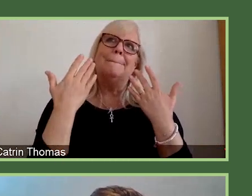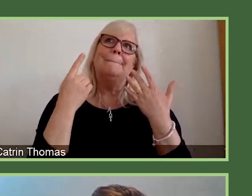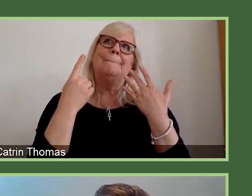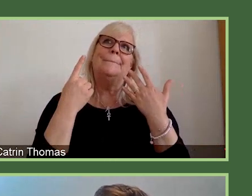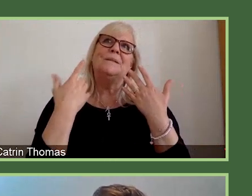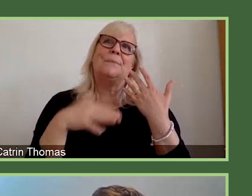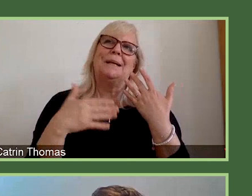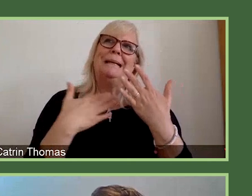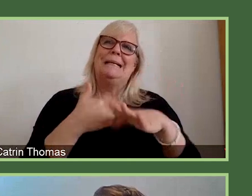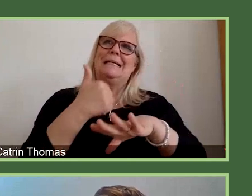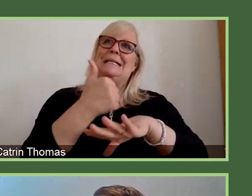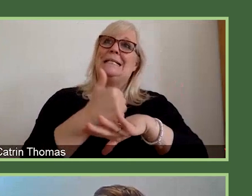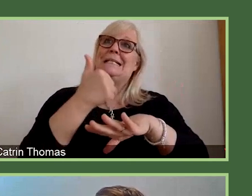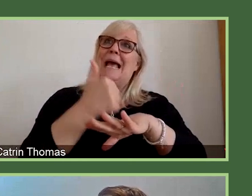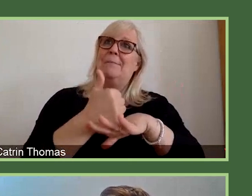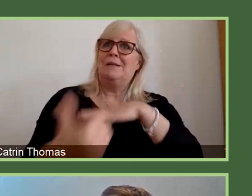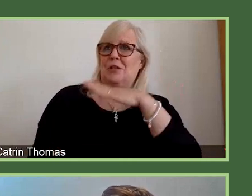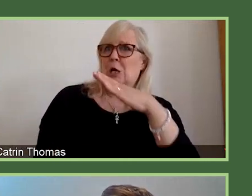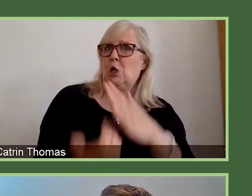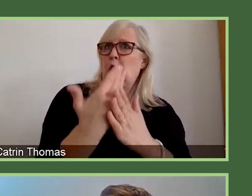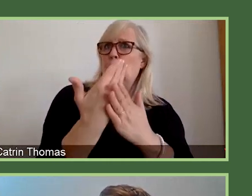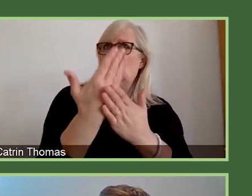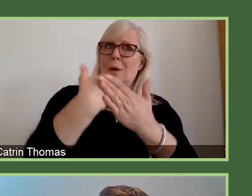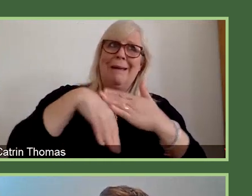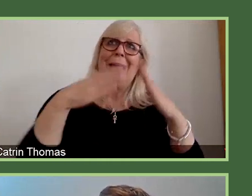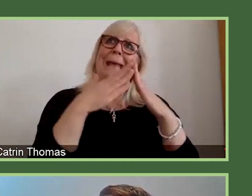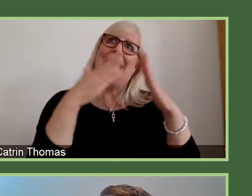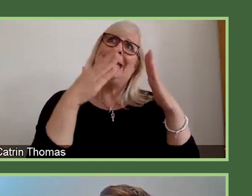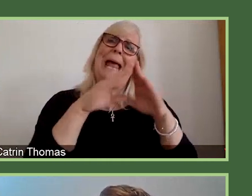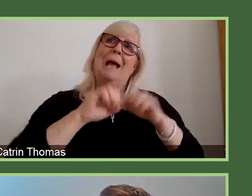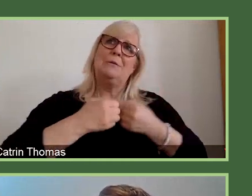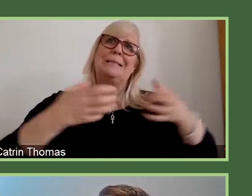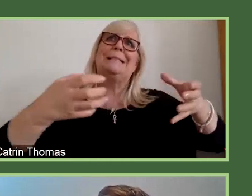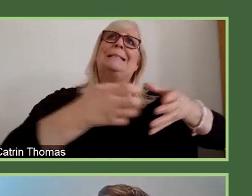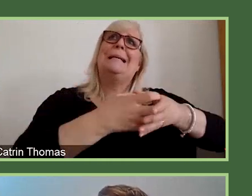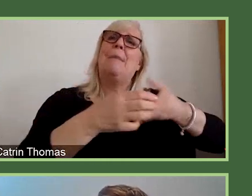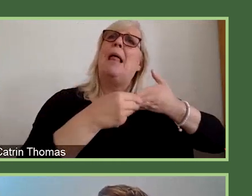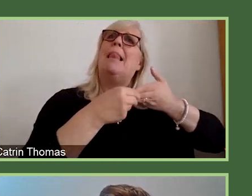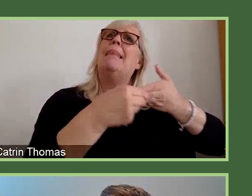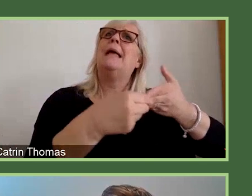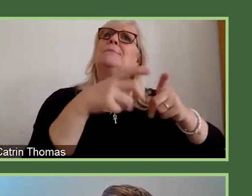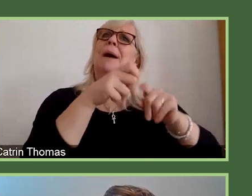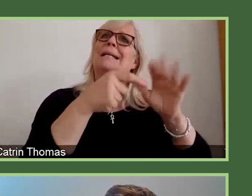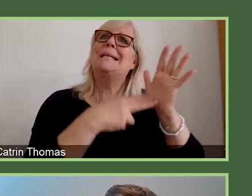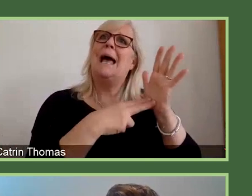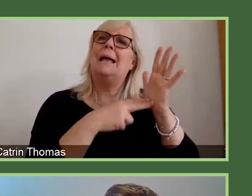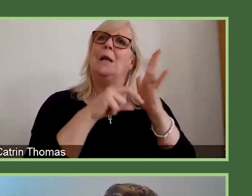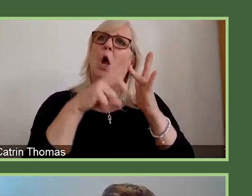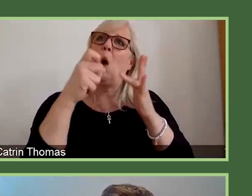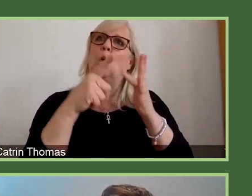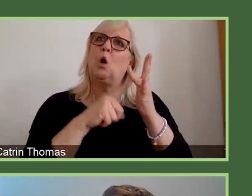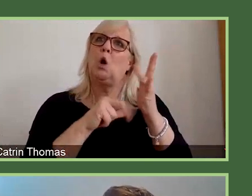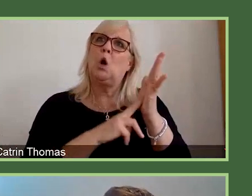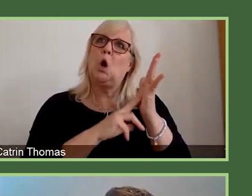kind of in-house team headed by someone called Dan O'Connor. And that team is to focus solely on the